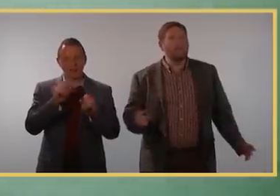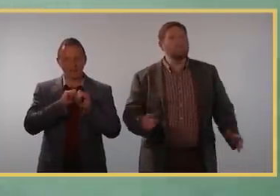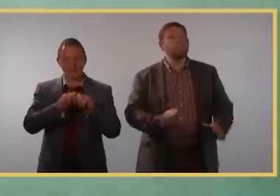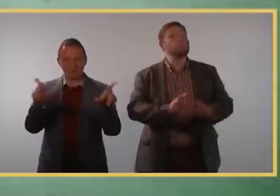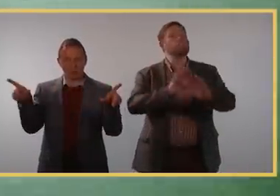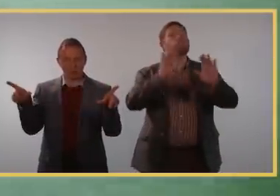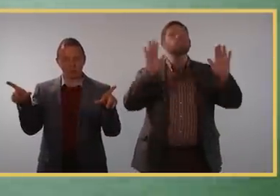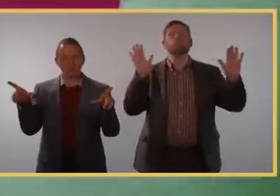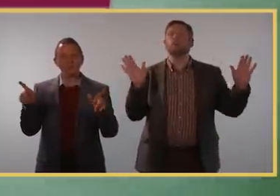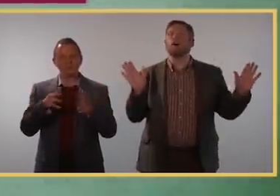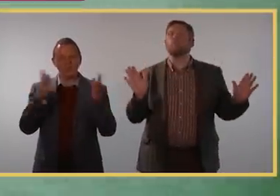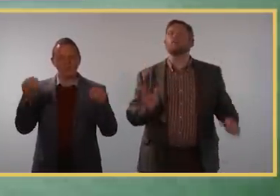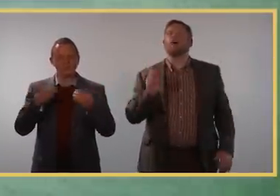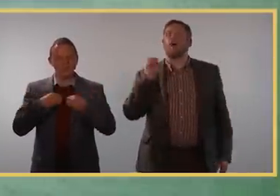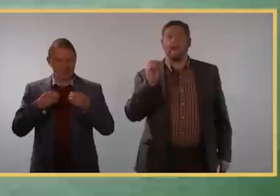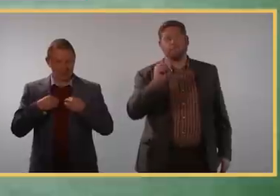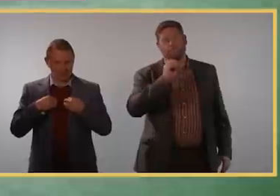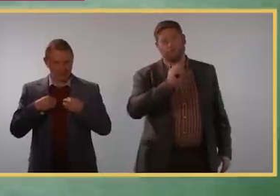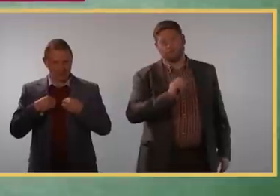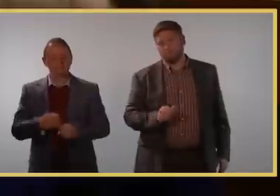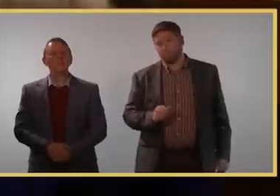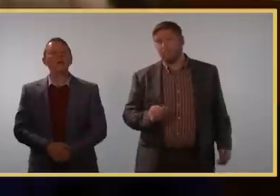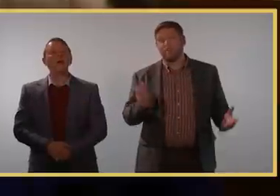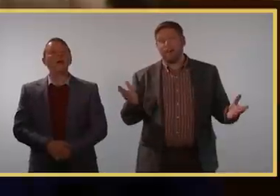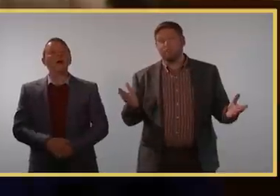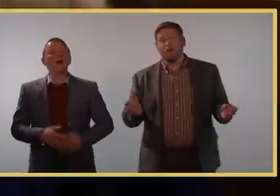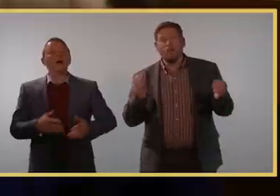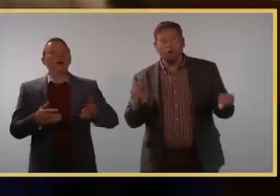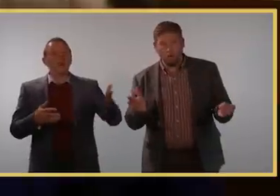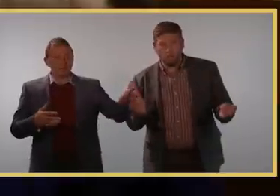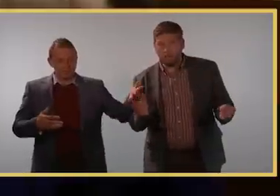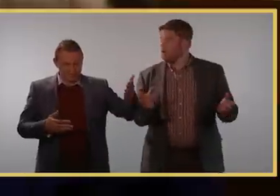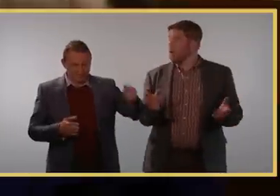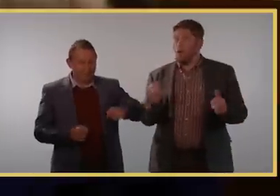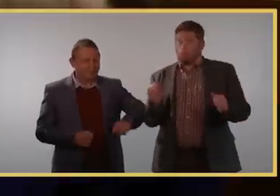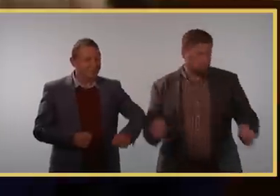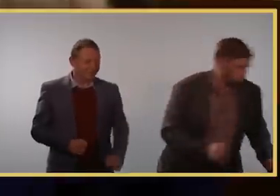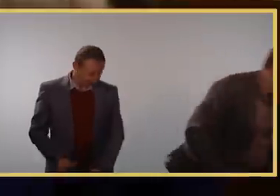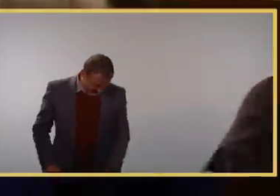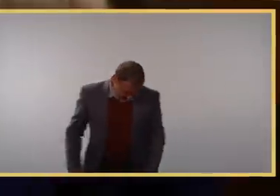hearing aid distribution giant Amplifon. Now, of course...